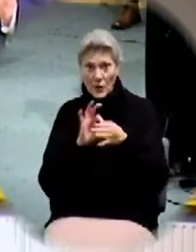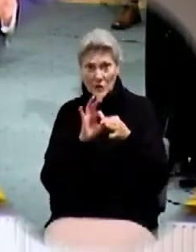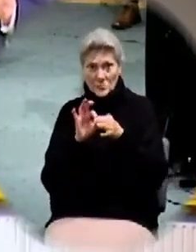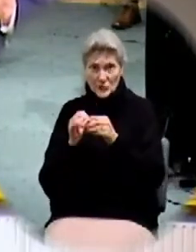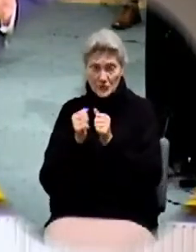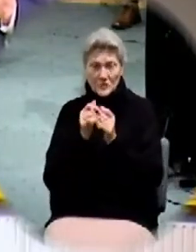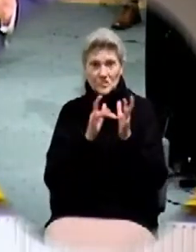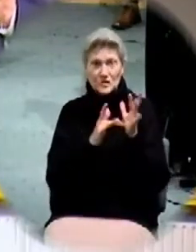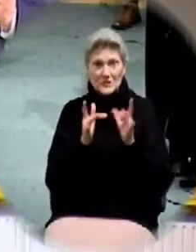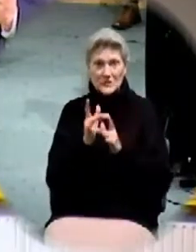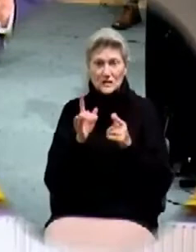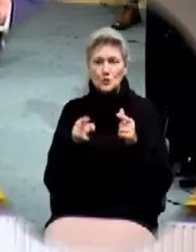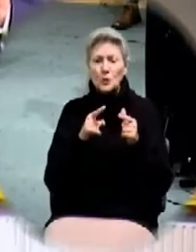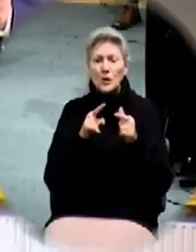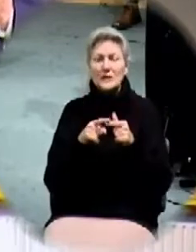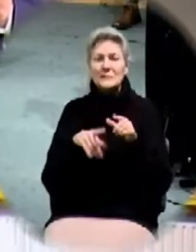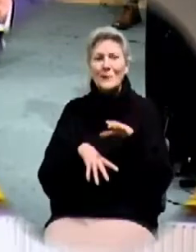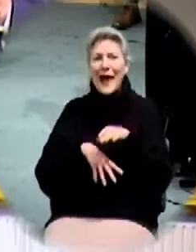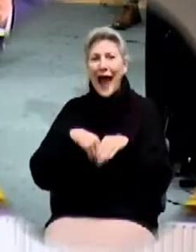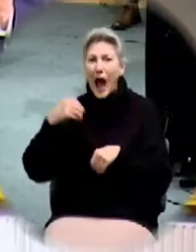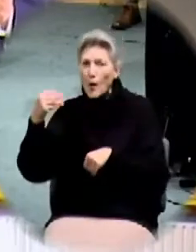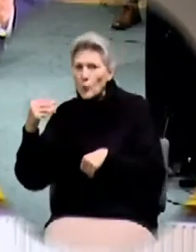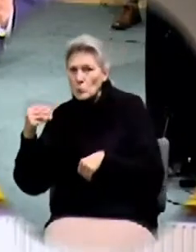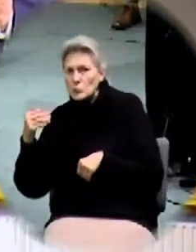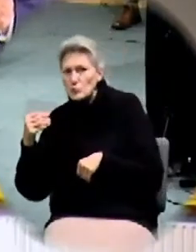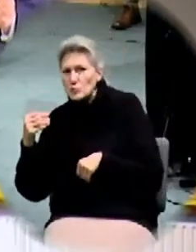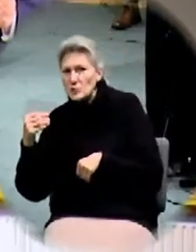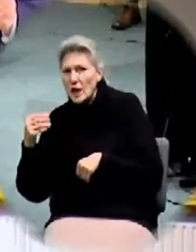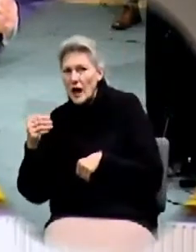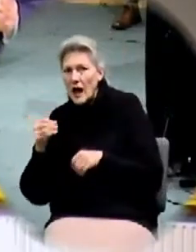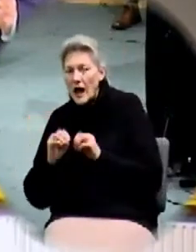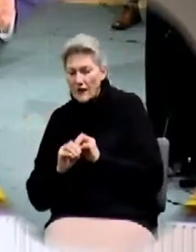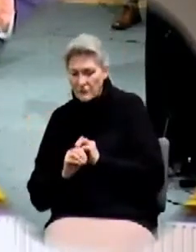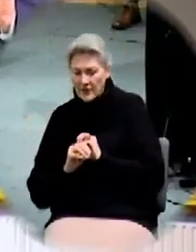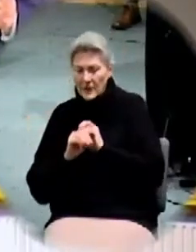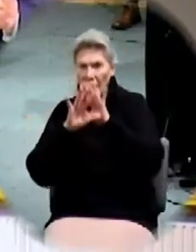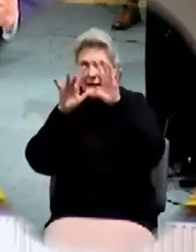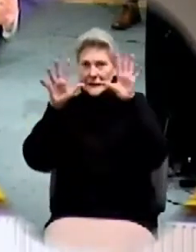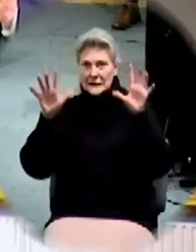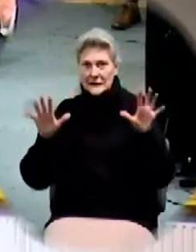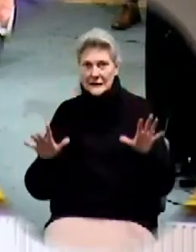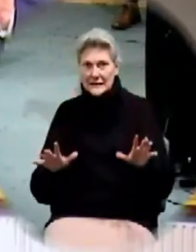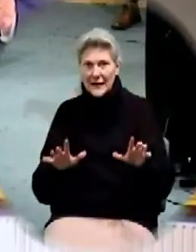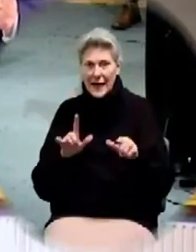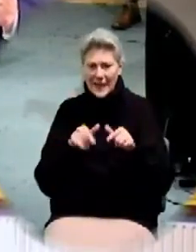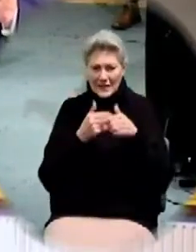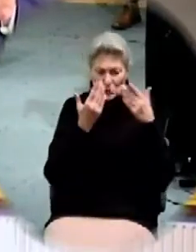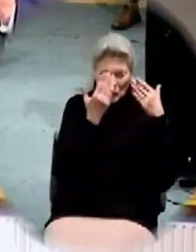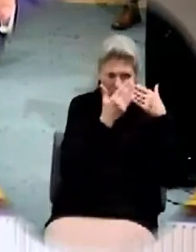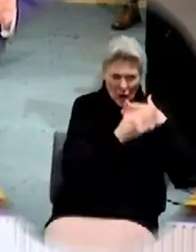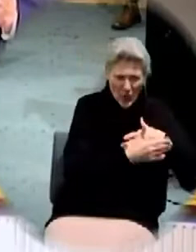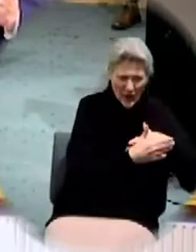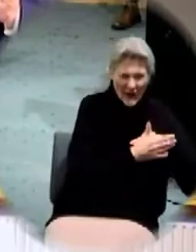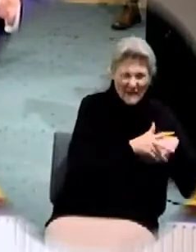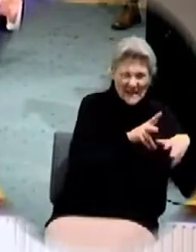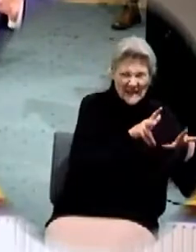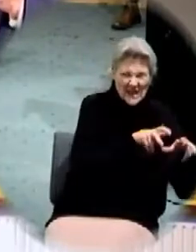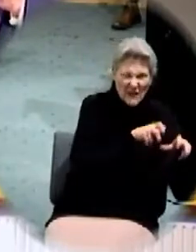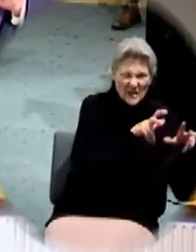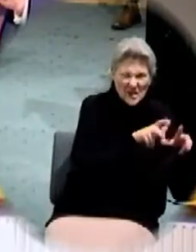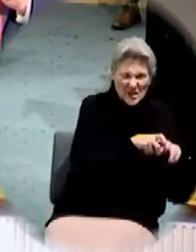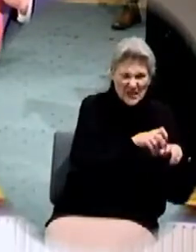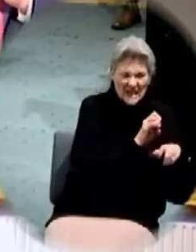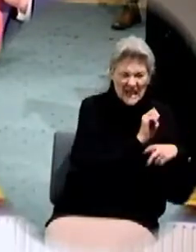Jesus Christ is when I step out of the light and into the shadows of selfishness ego self